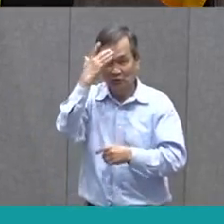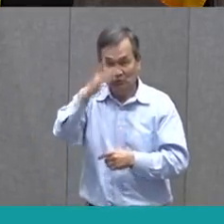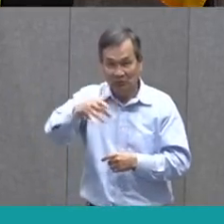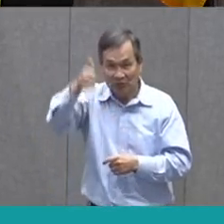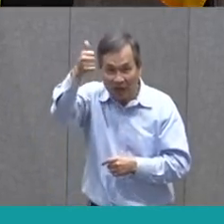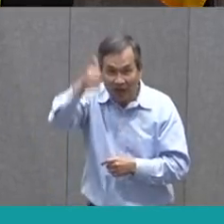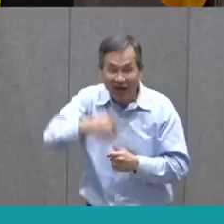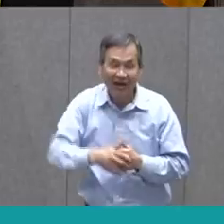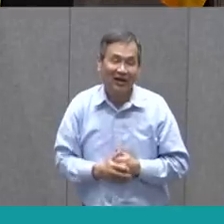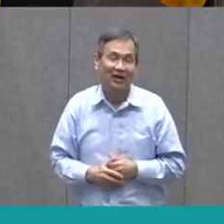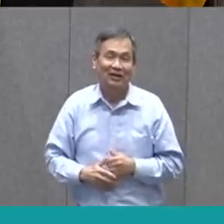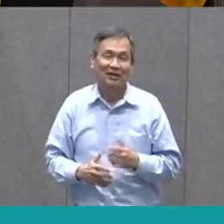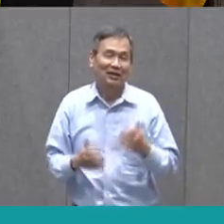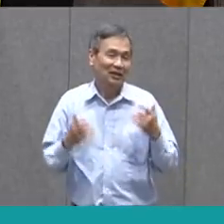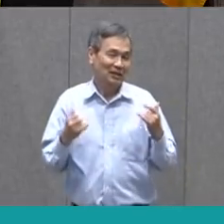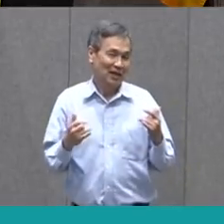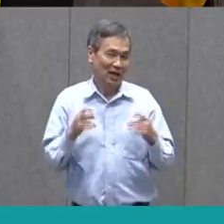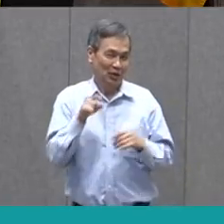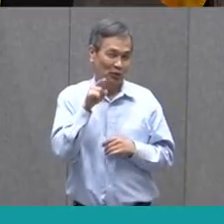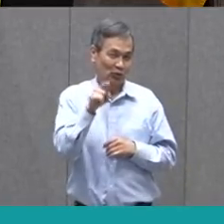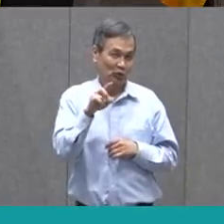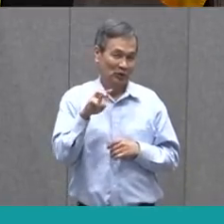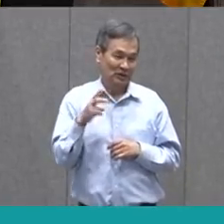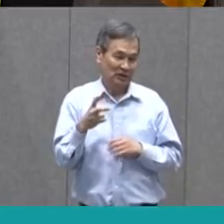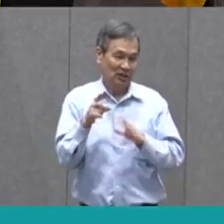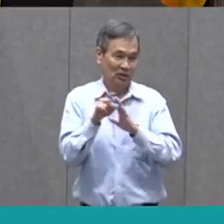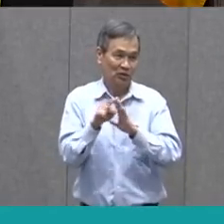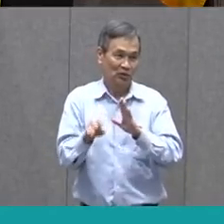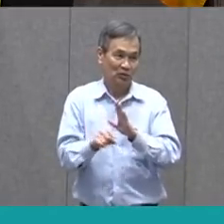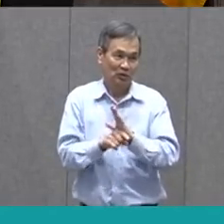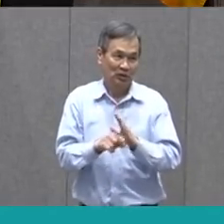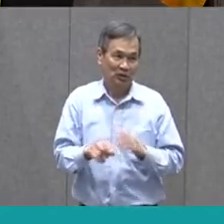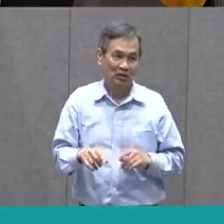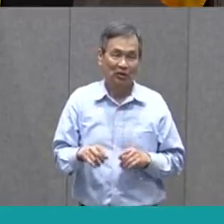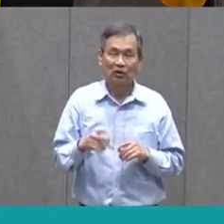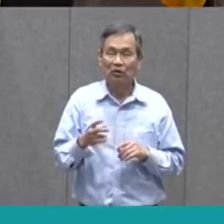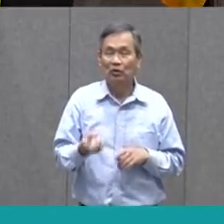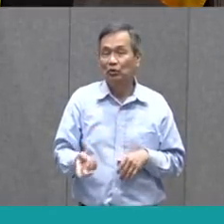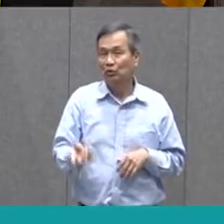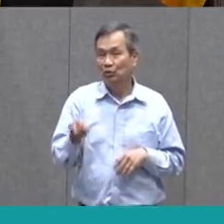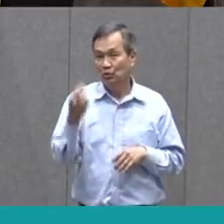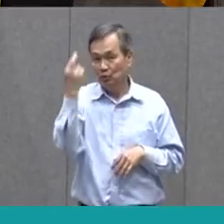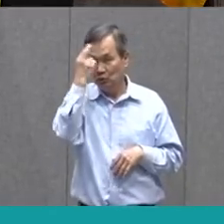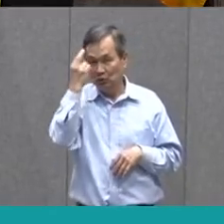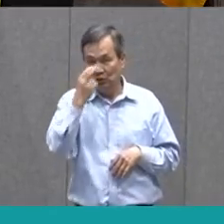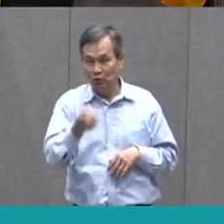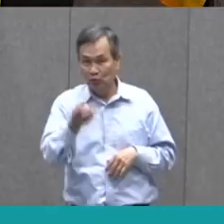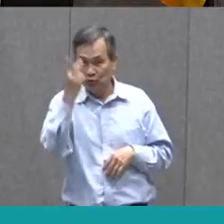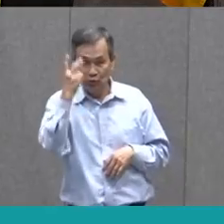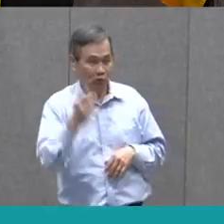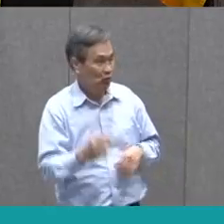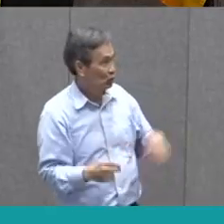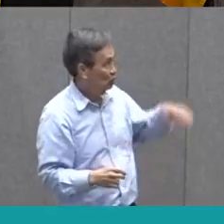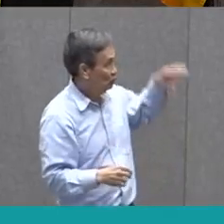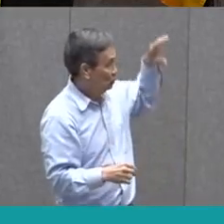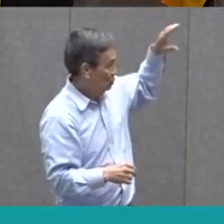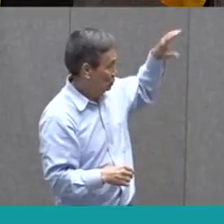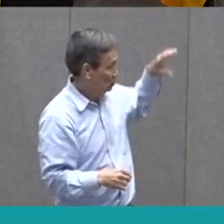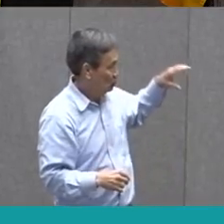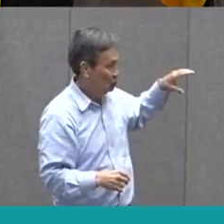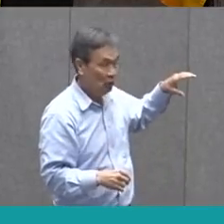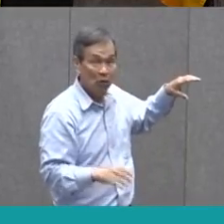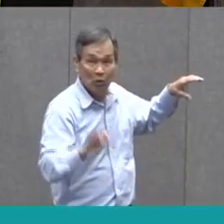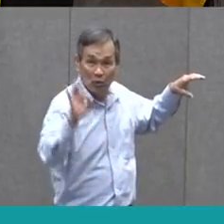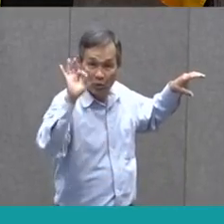Now, if you're in second grade, and you can come up with two reasons, that's great. You can